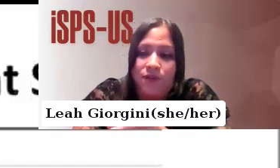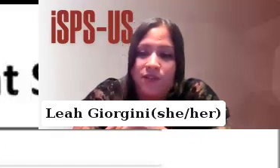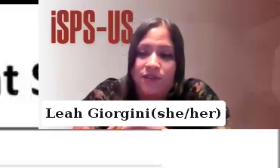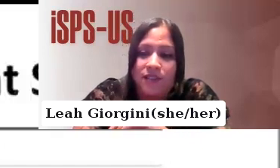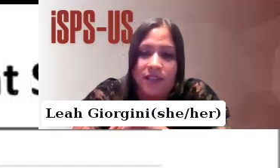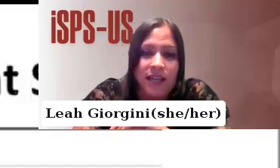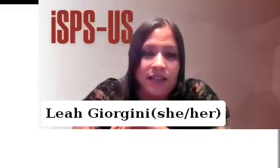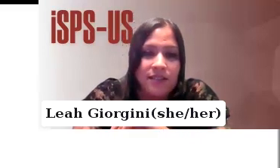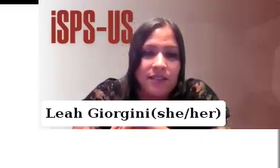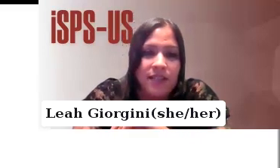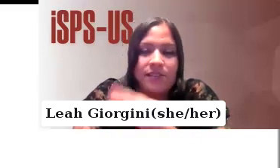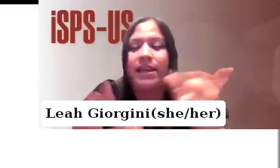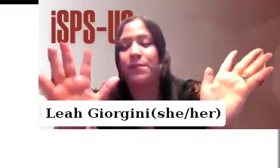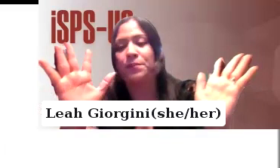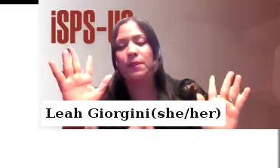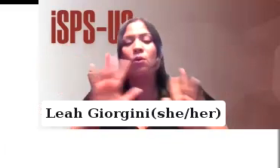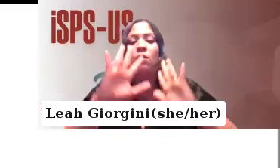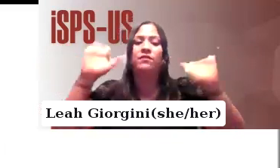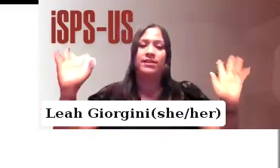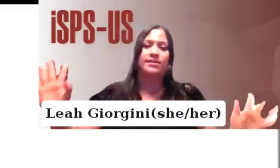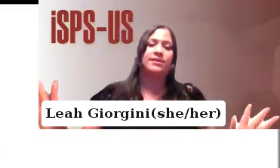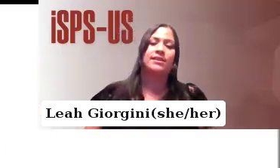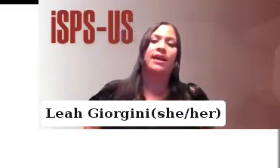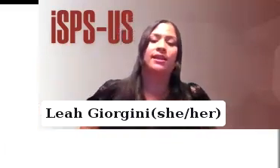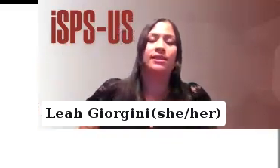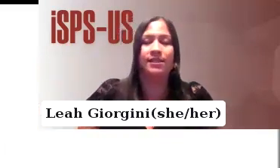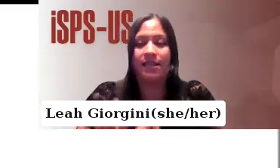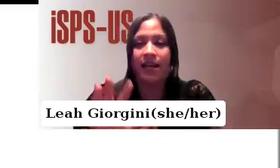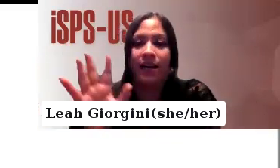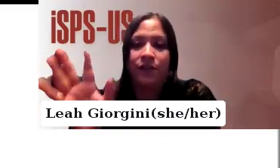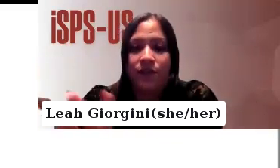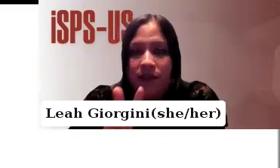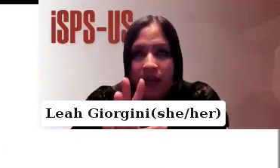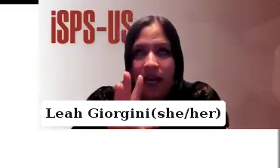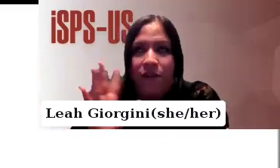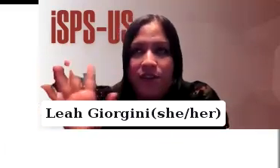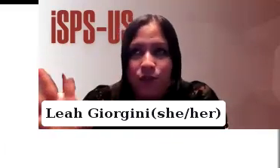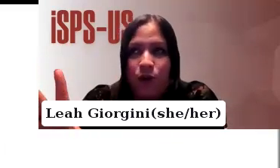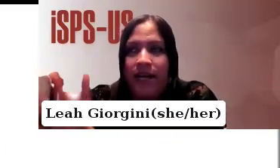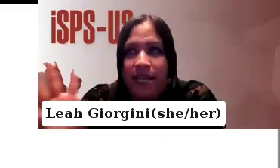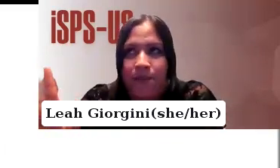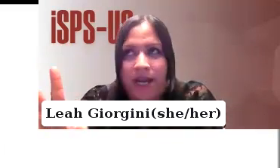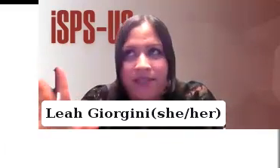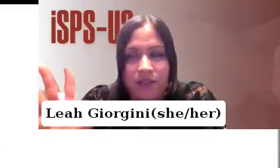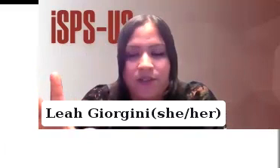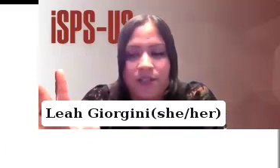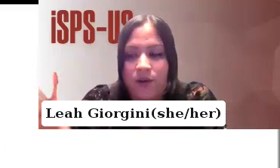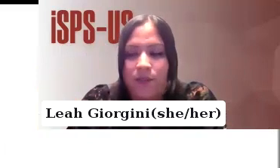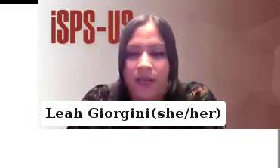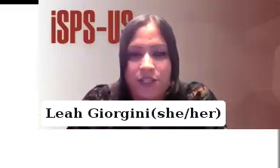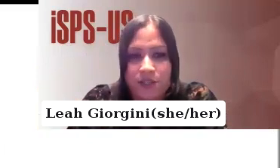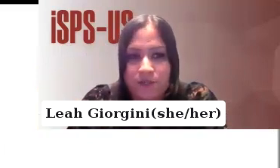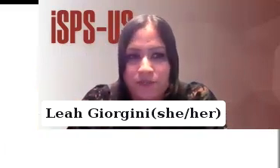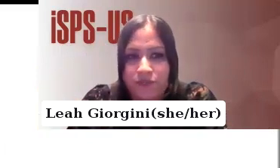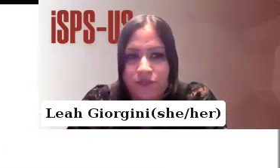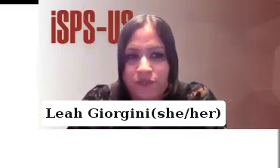so i'll move on to the next thing so yeah all of this is to say this can have having this wider impact that looks